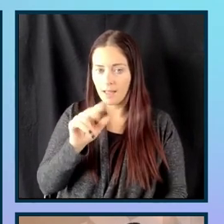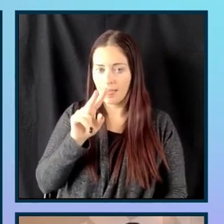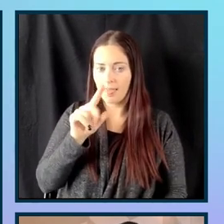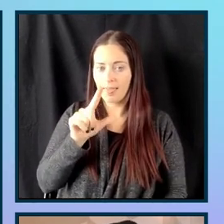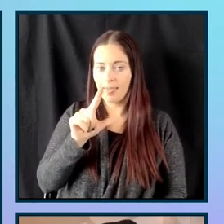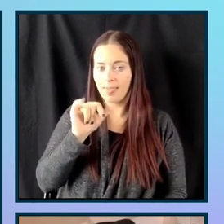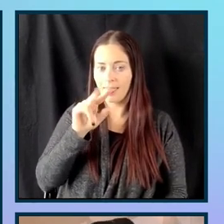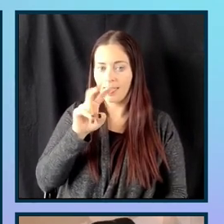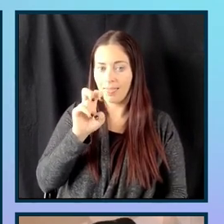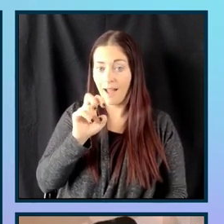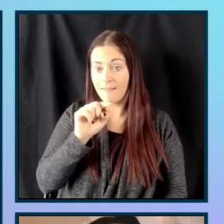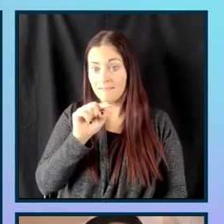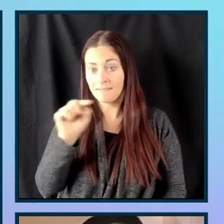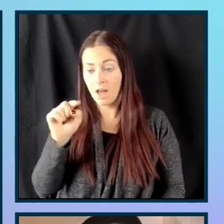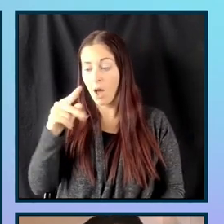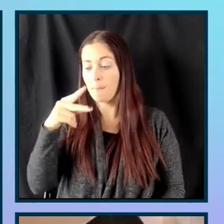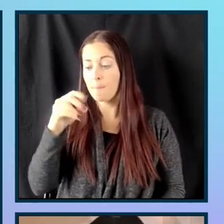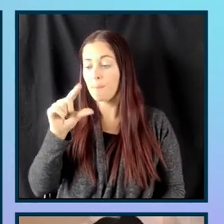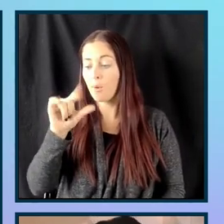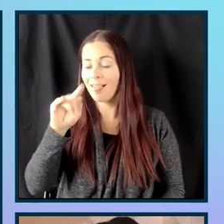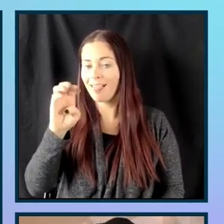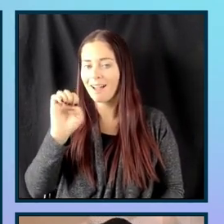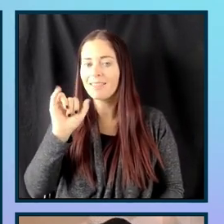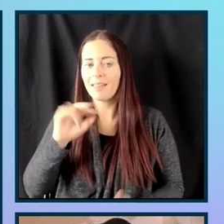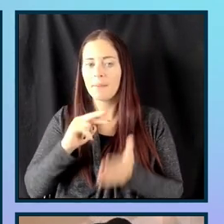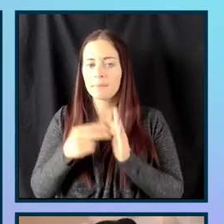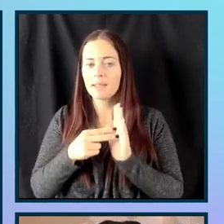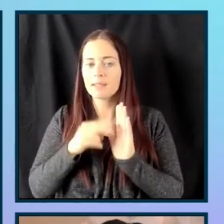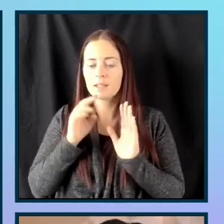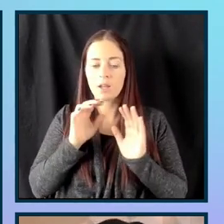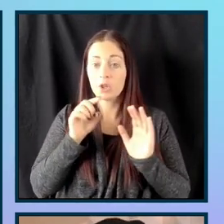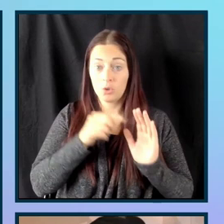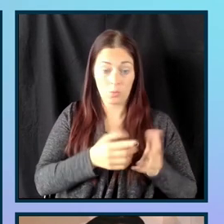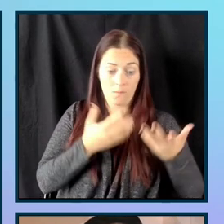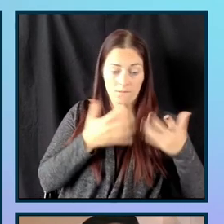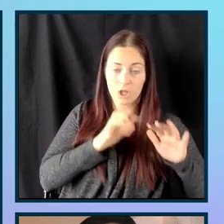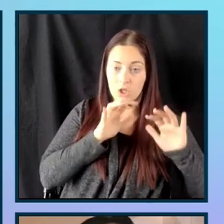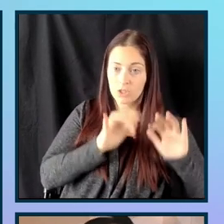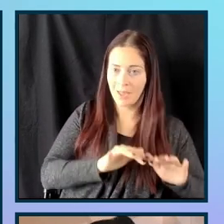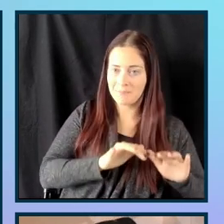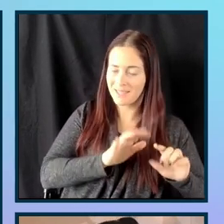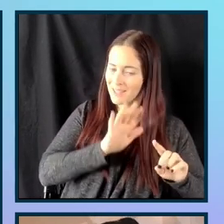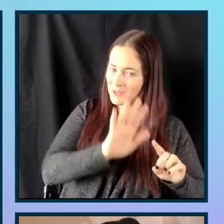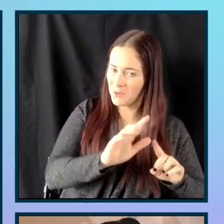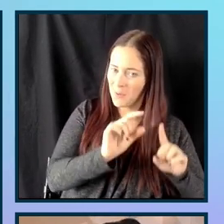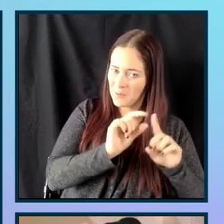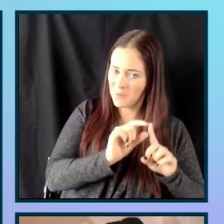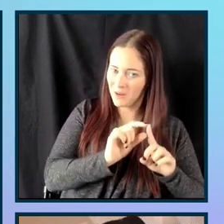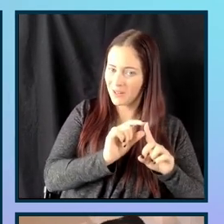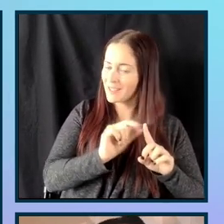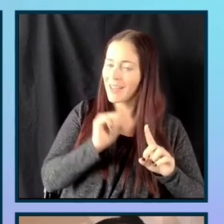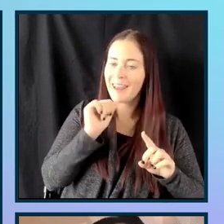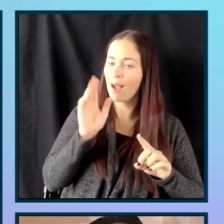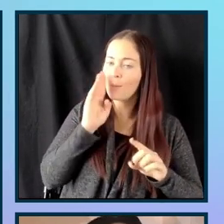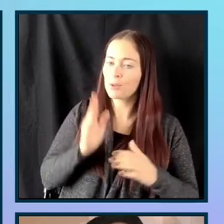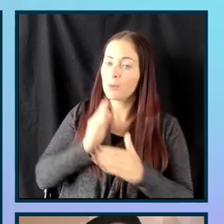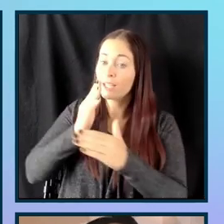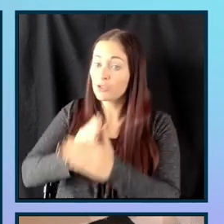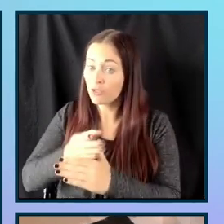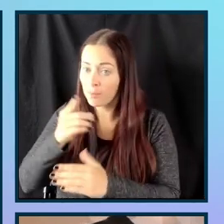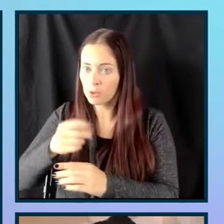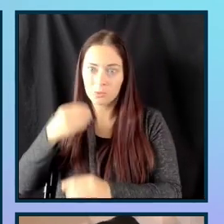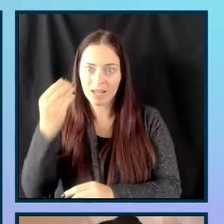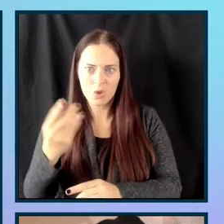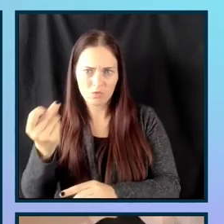assistive technology has completed going over the content that it's currently on. So, it's more polite. And then the default is ARIA Live